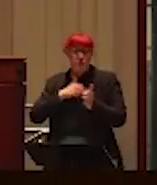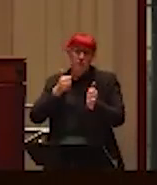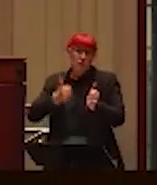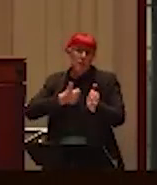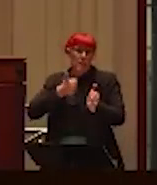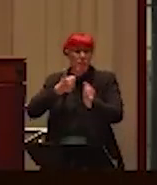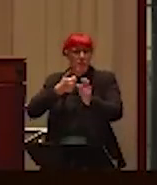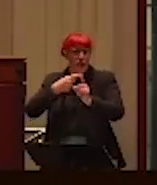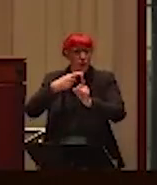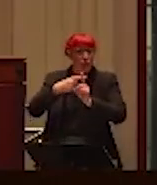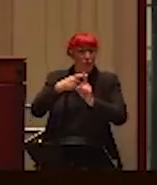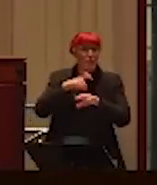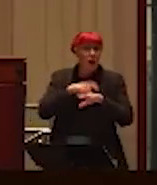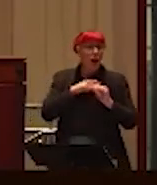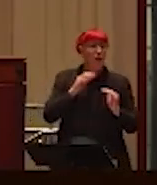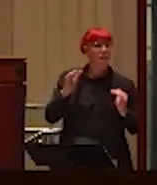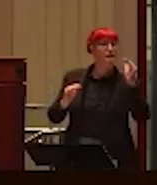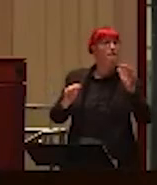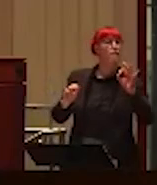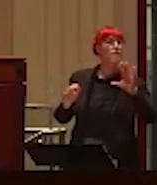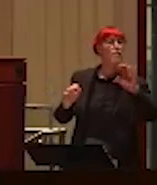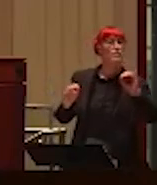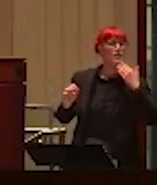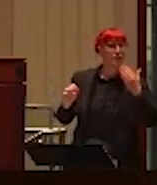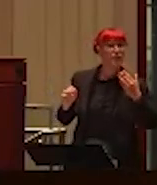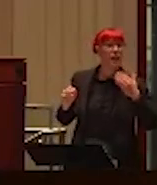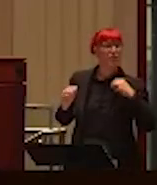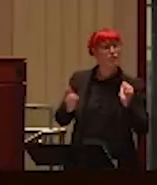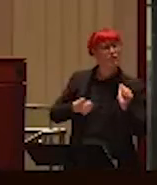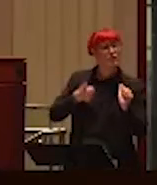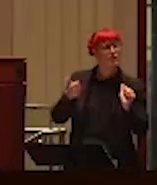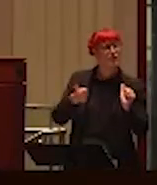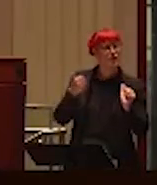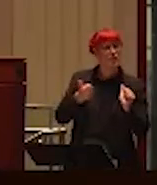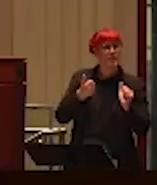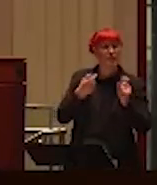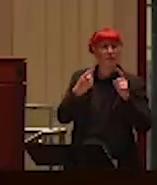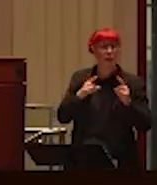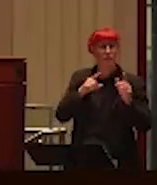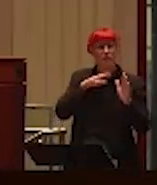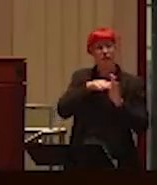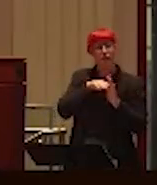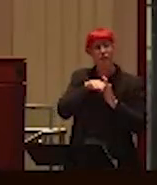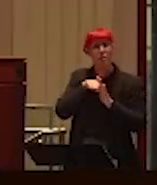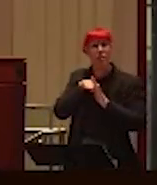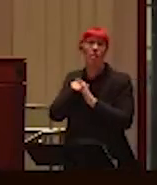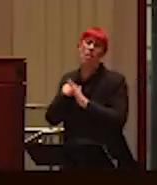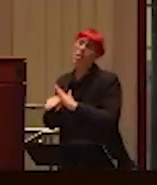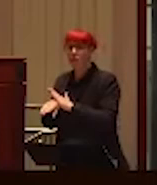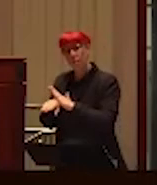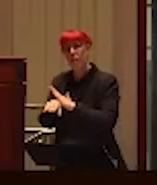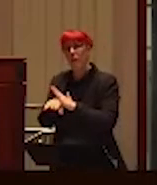good times, that I got addicted to it, and that that led me down that, led me down that path. And then I got to a place where,